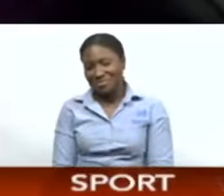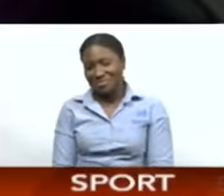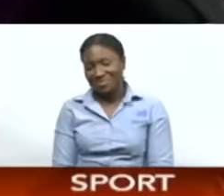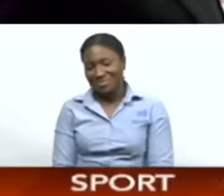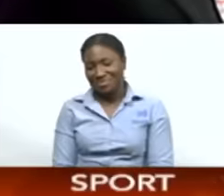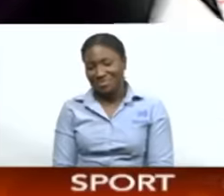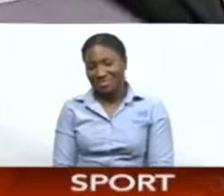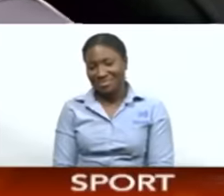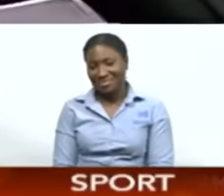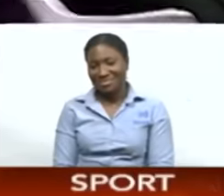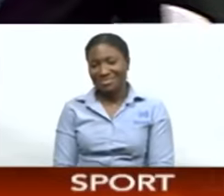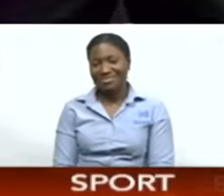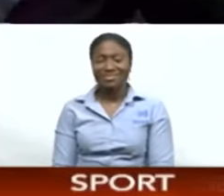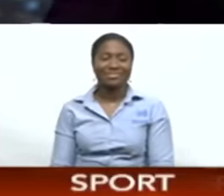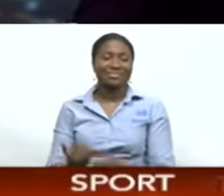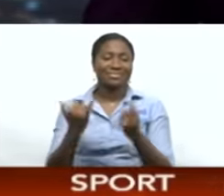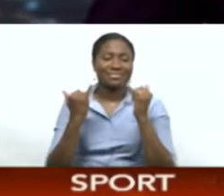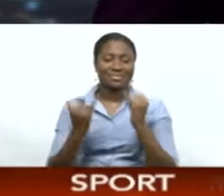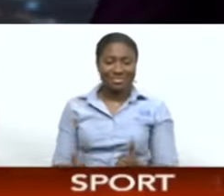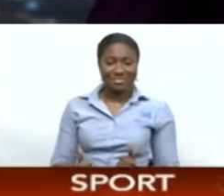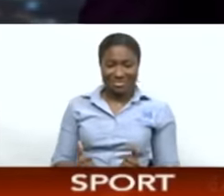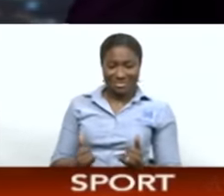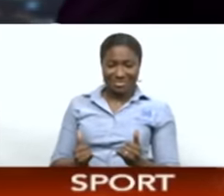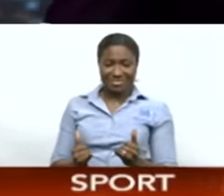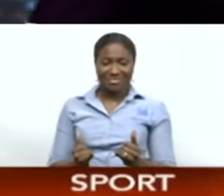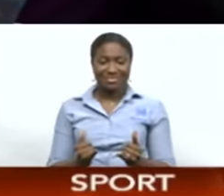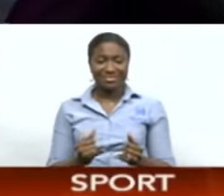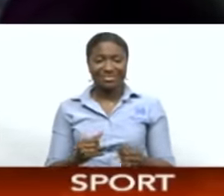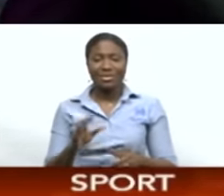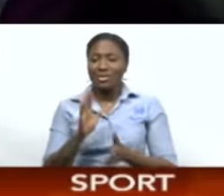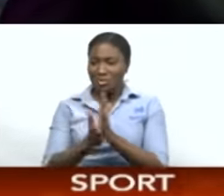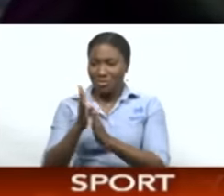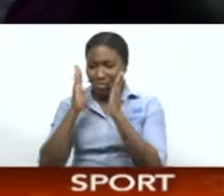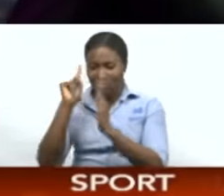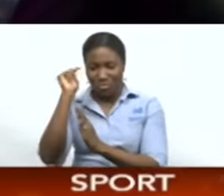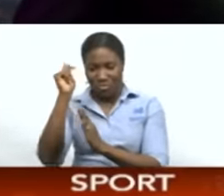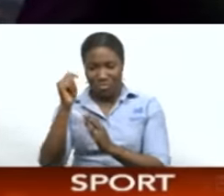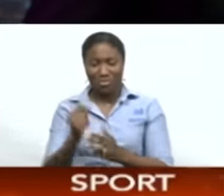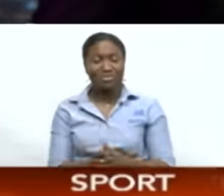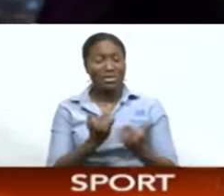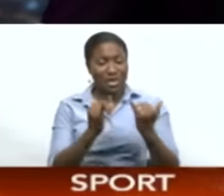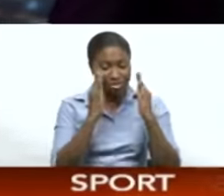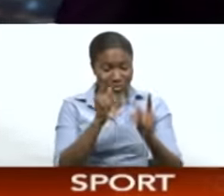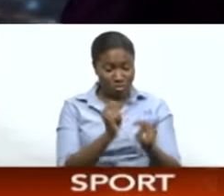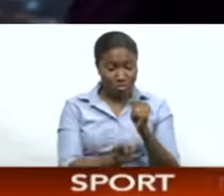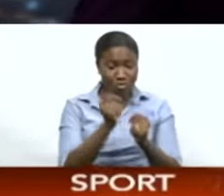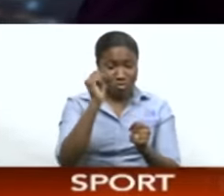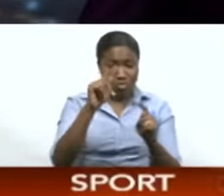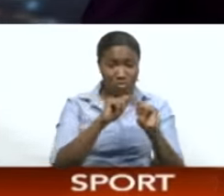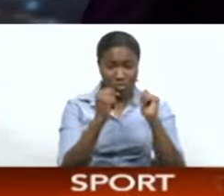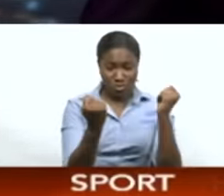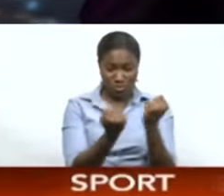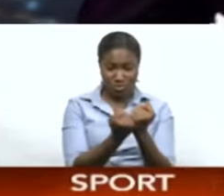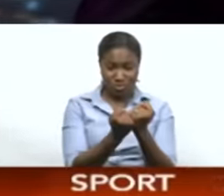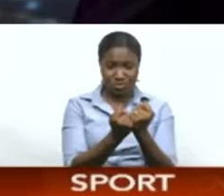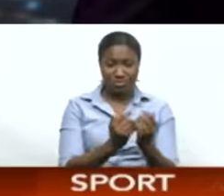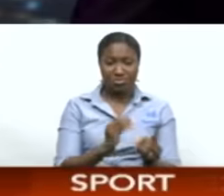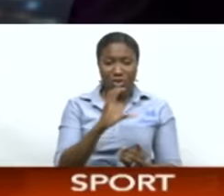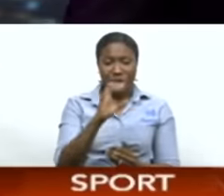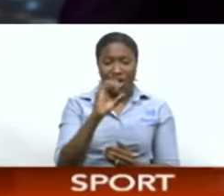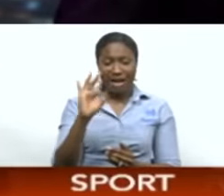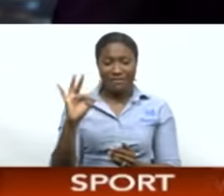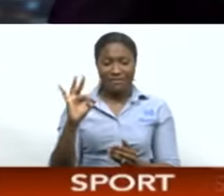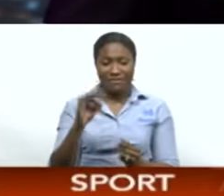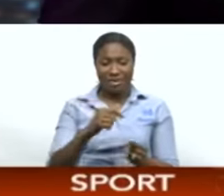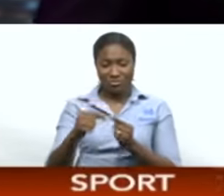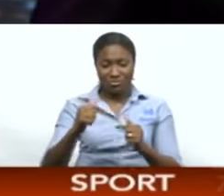From Tobago to a more nationalistic view, now that the Soca Warriors have advanced in the CONCACAF Nations League tonight, the people have